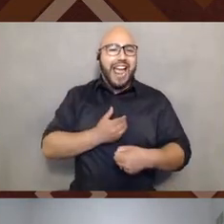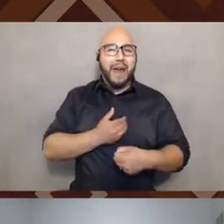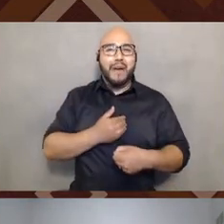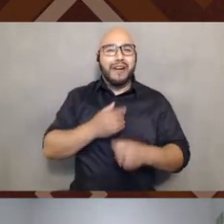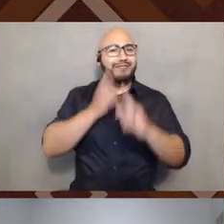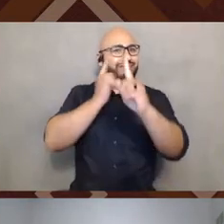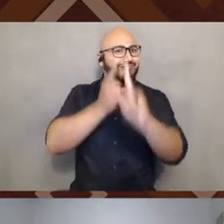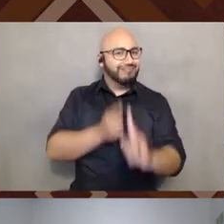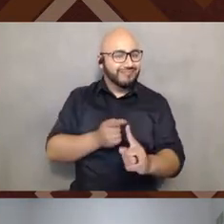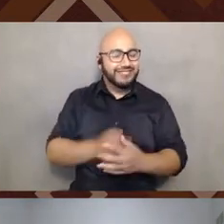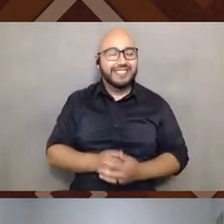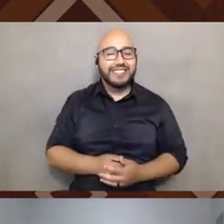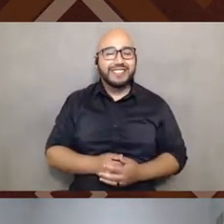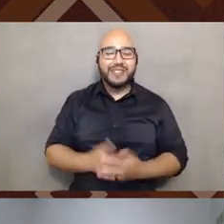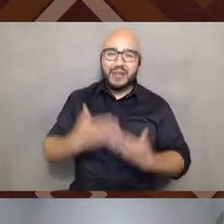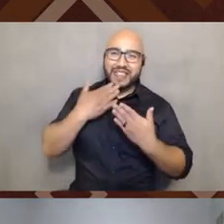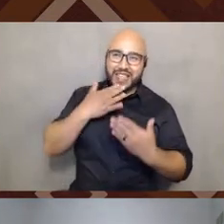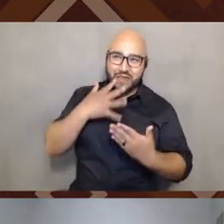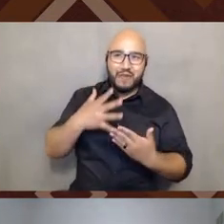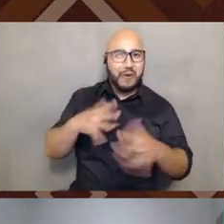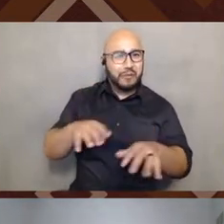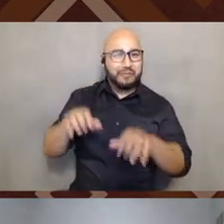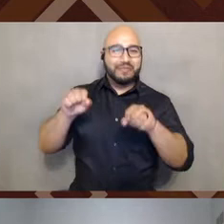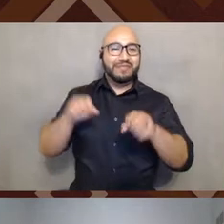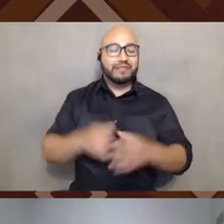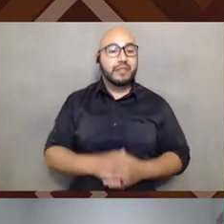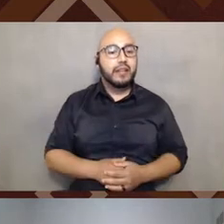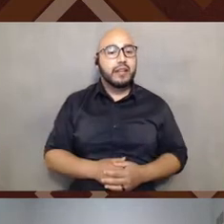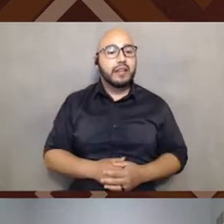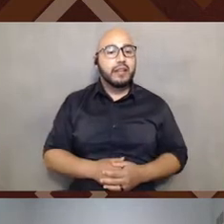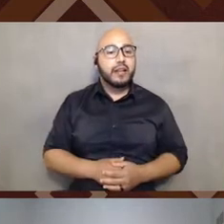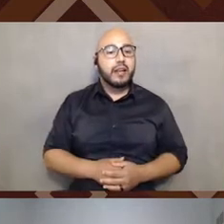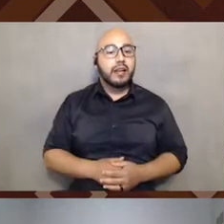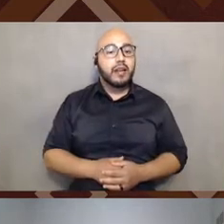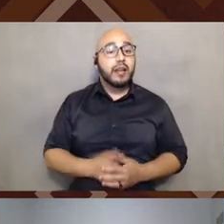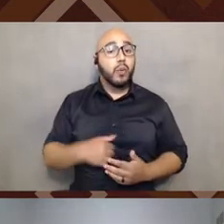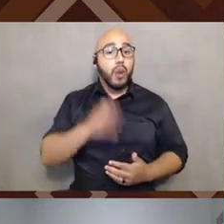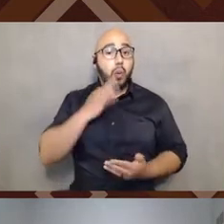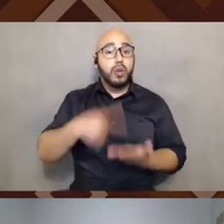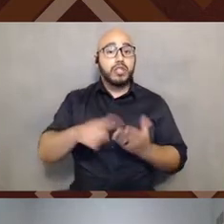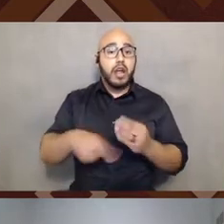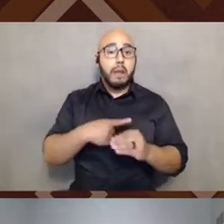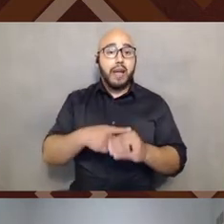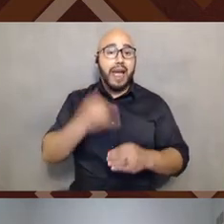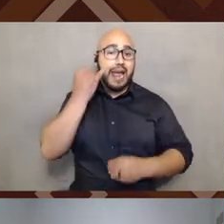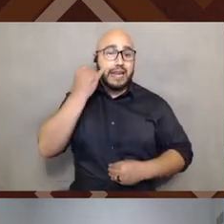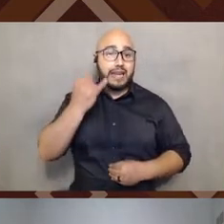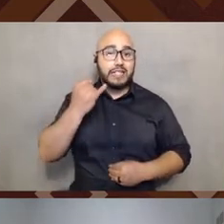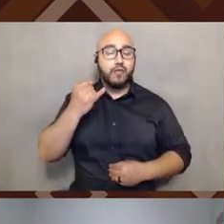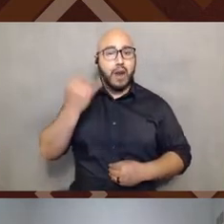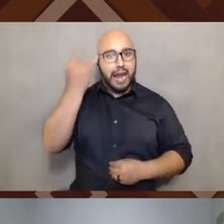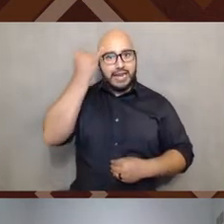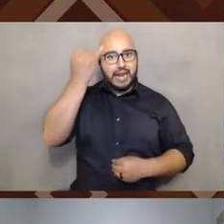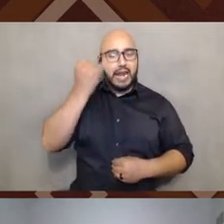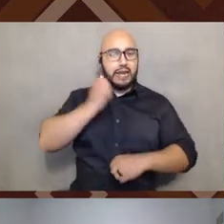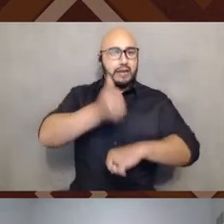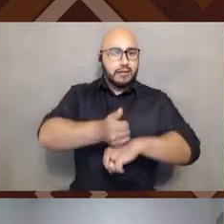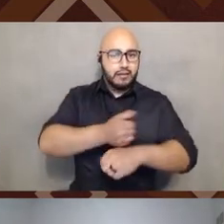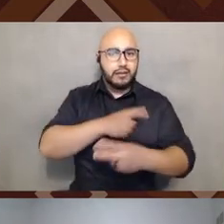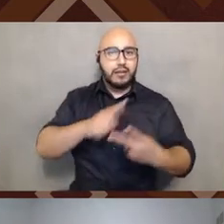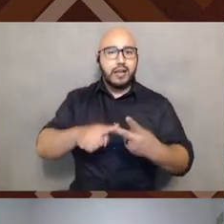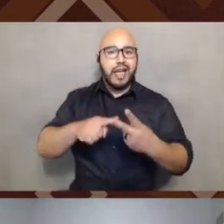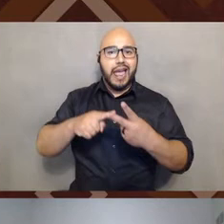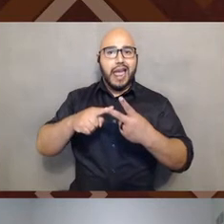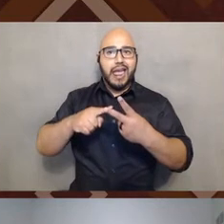our session. So, thank you for doing that. And then we are going to hop into ideas around identity formation and socialization processes,